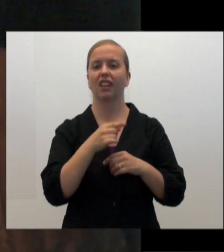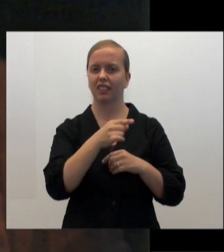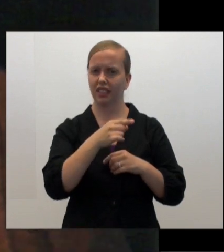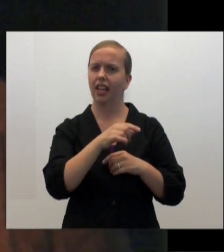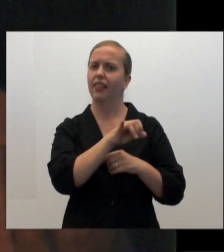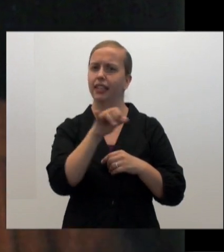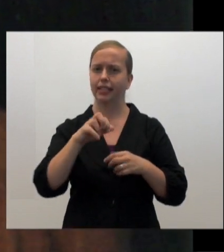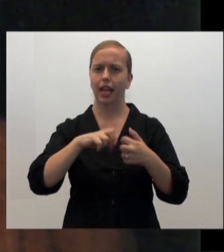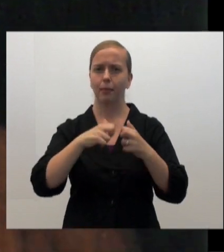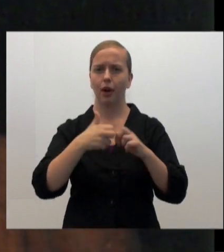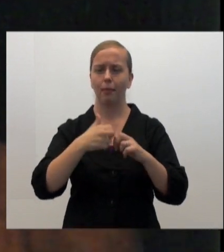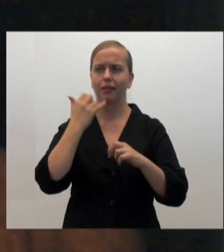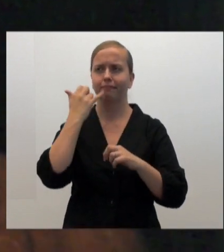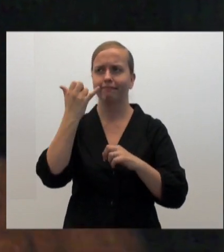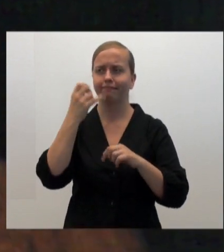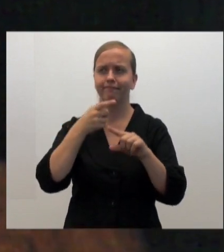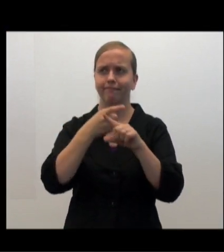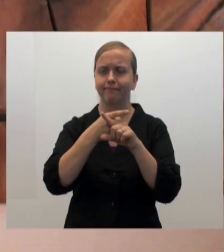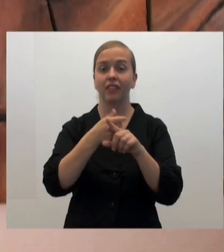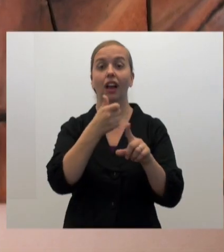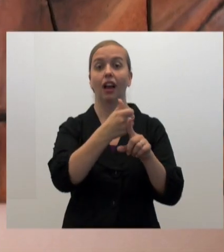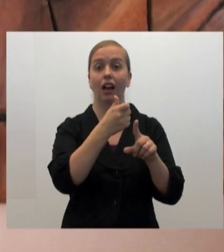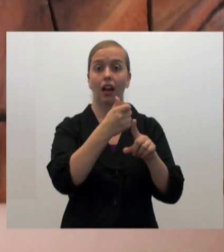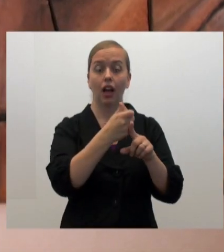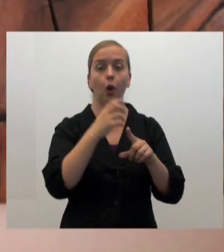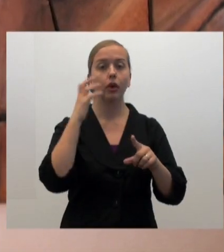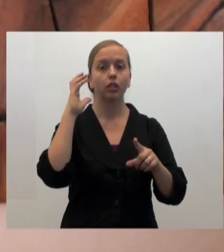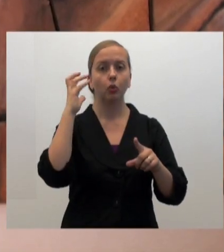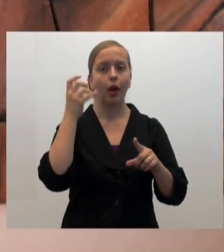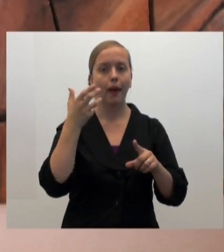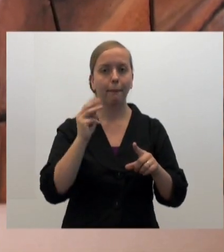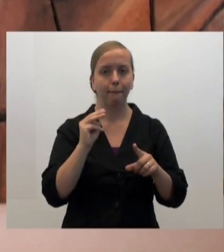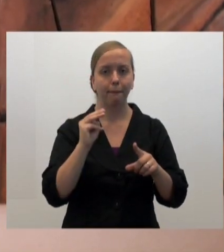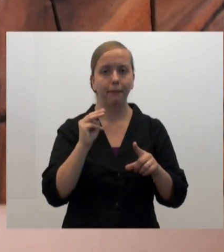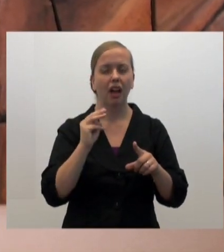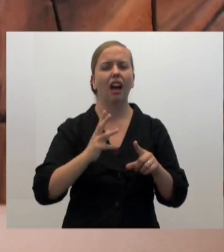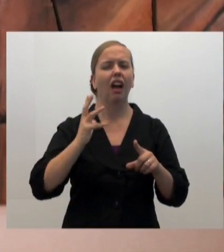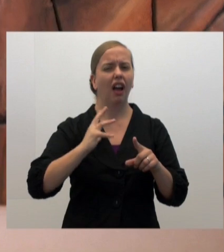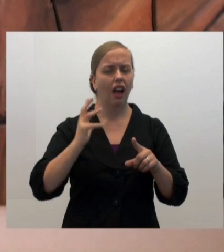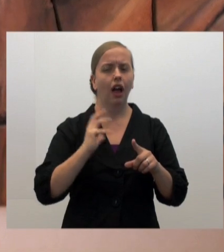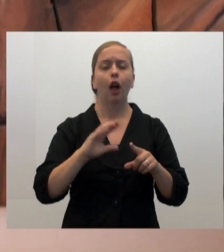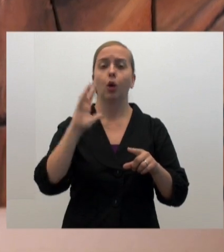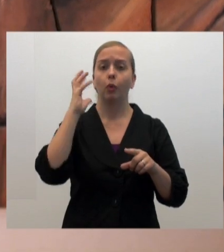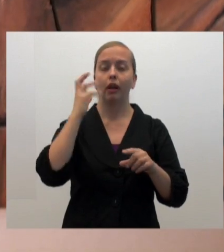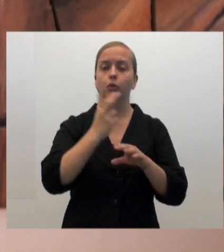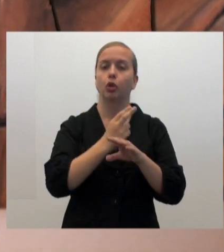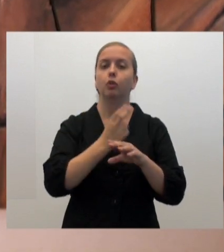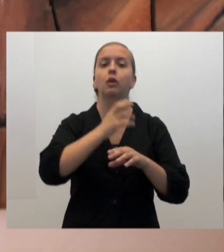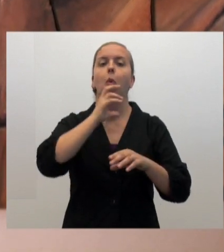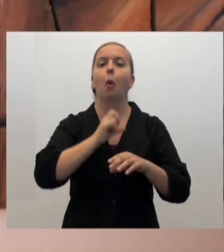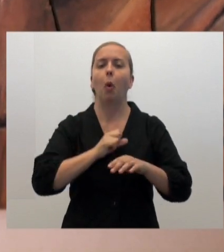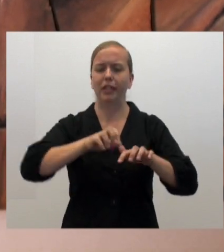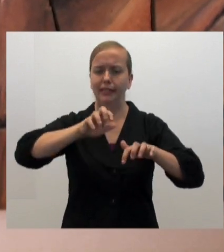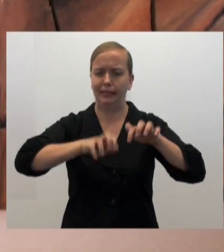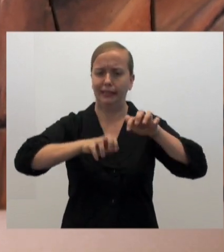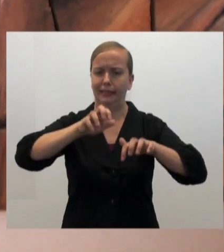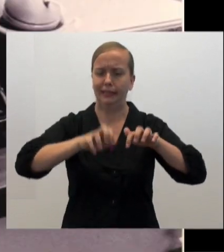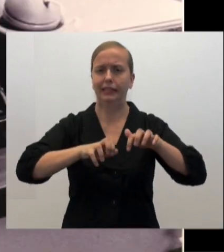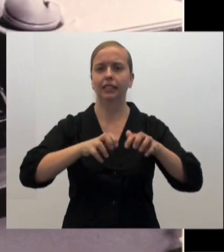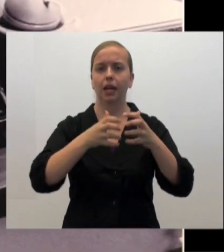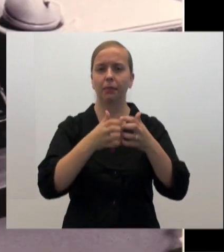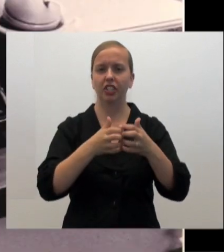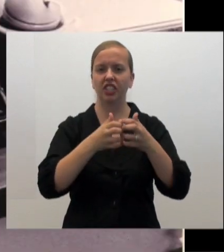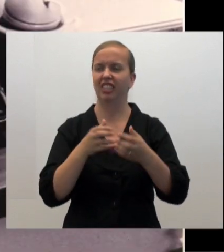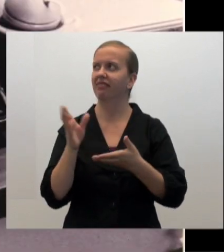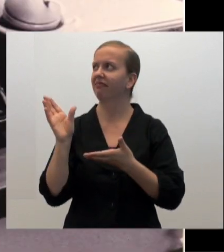had run into the same problem, and he was also a radio ham, and at that time radio hams were using old teletype